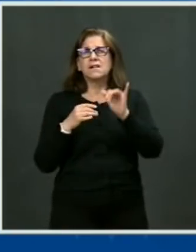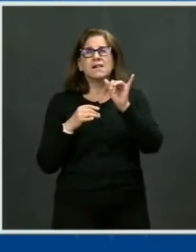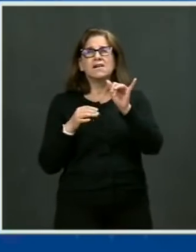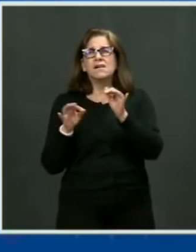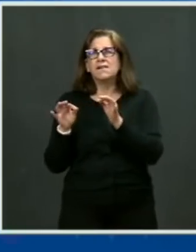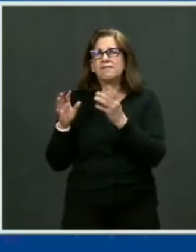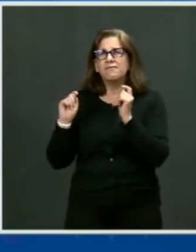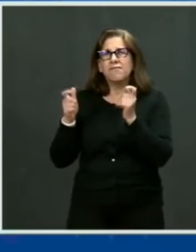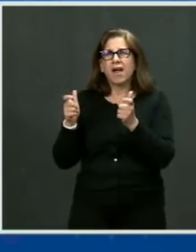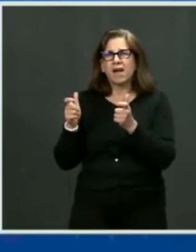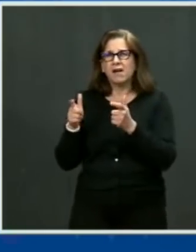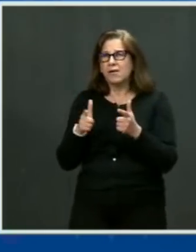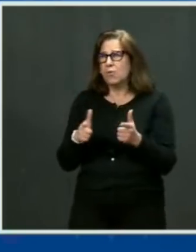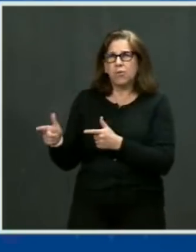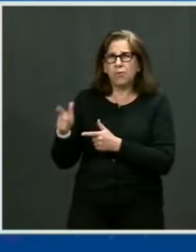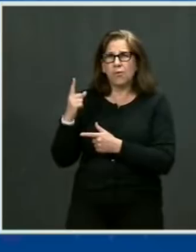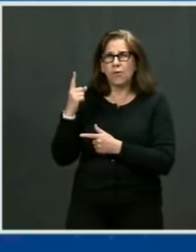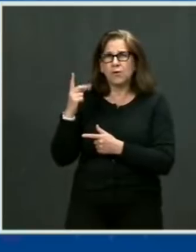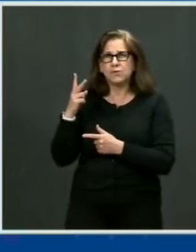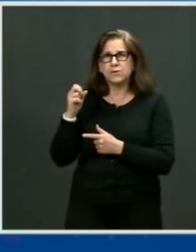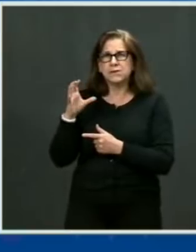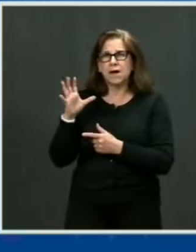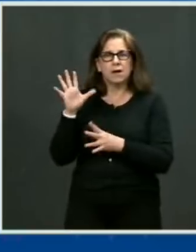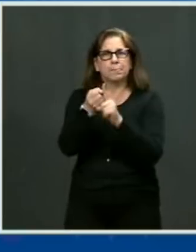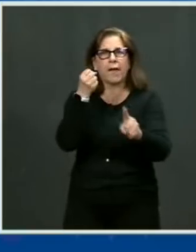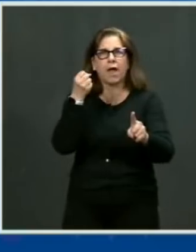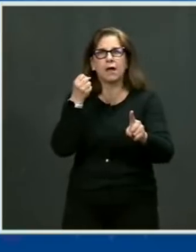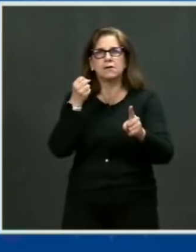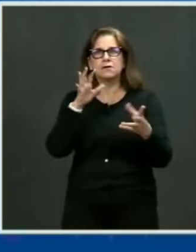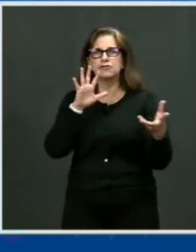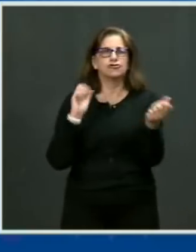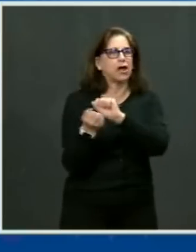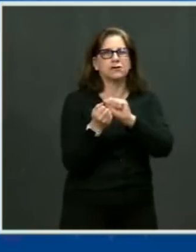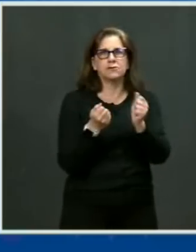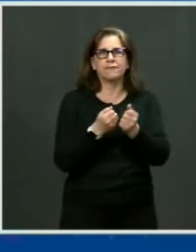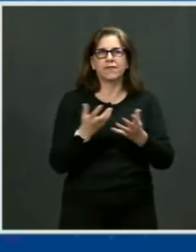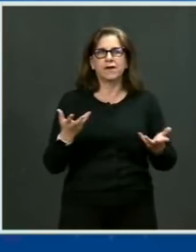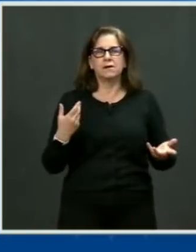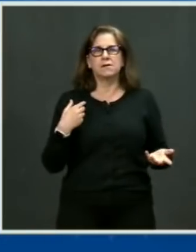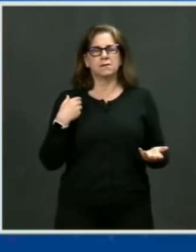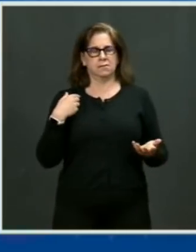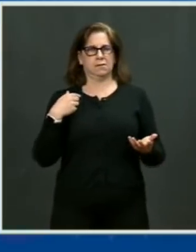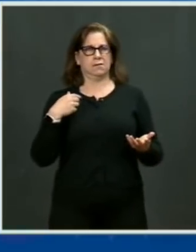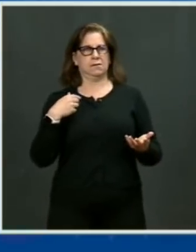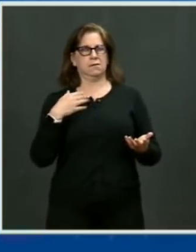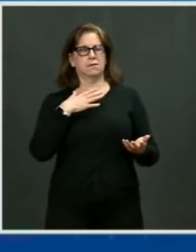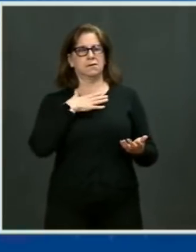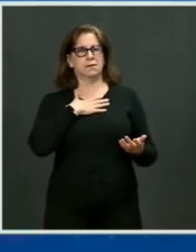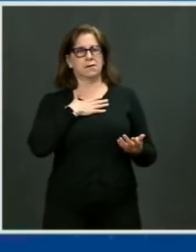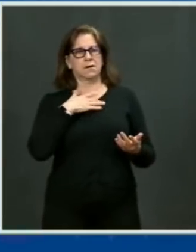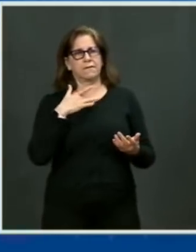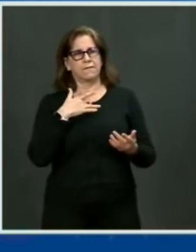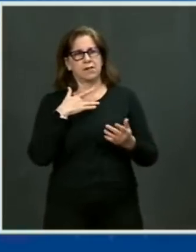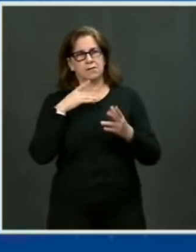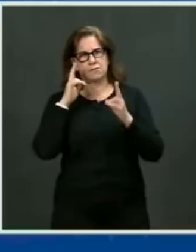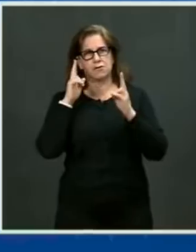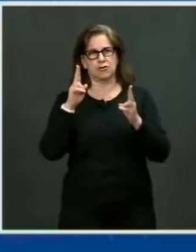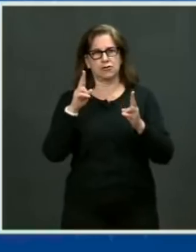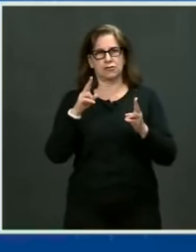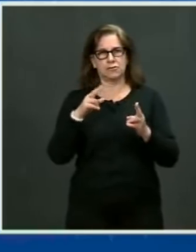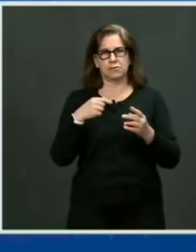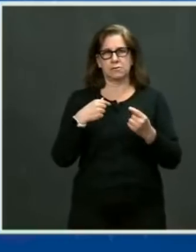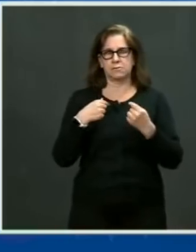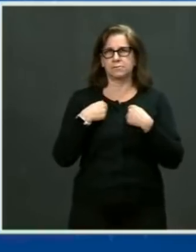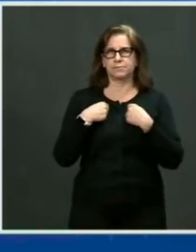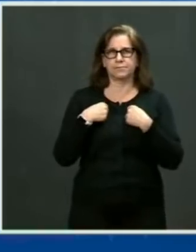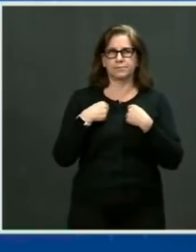pleasure of getting to meet in awful circumstances, many of you, many of you